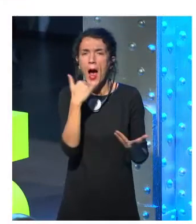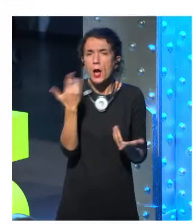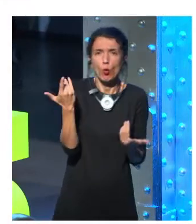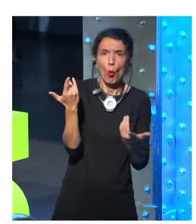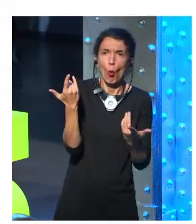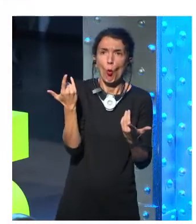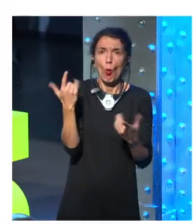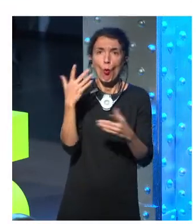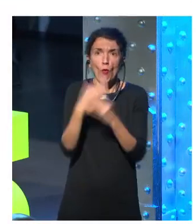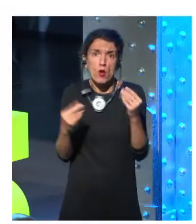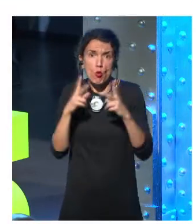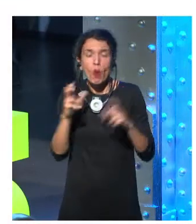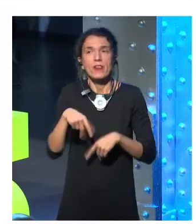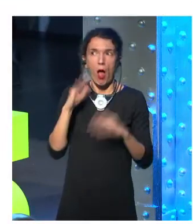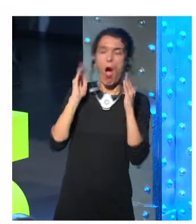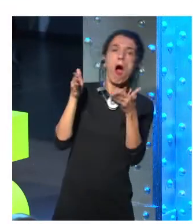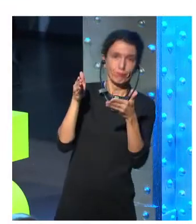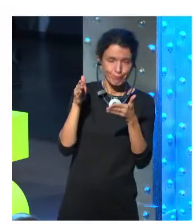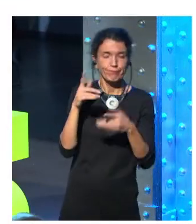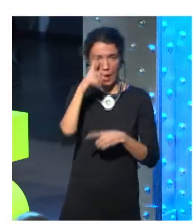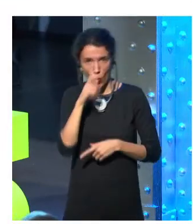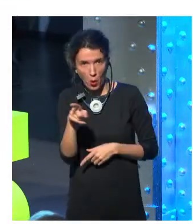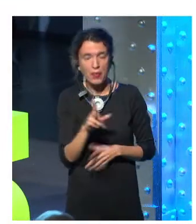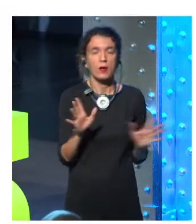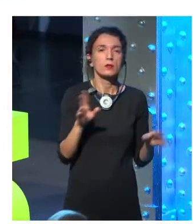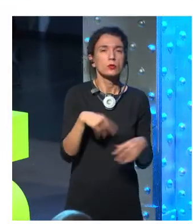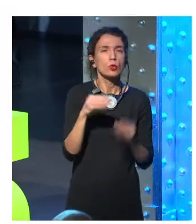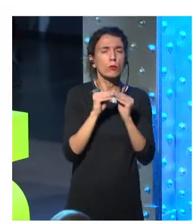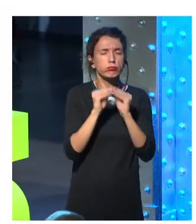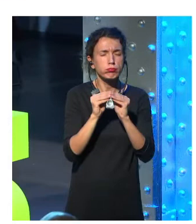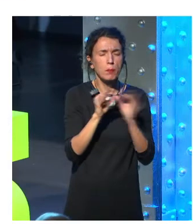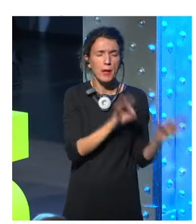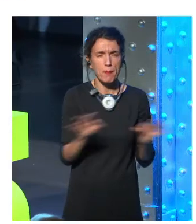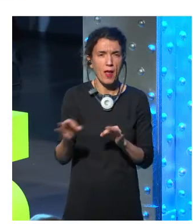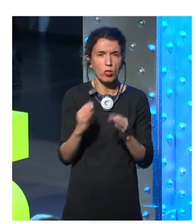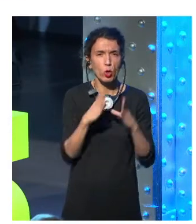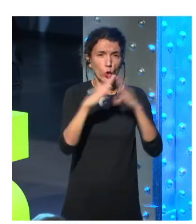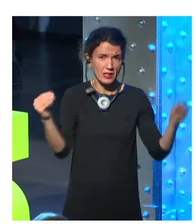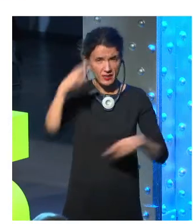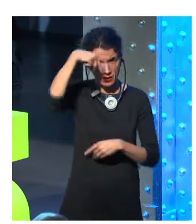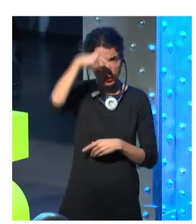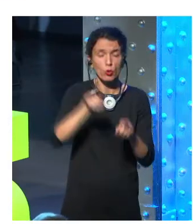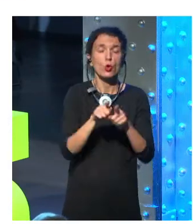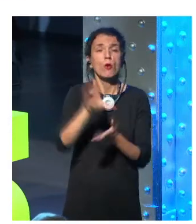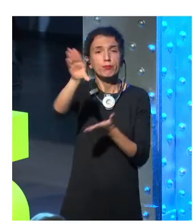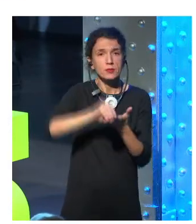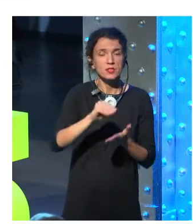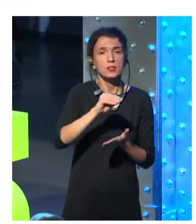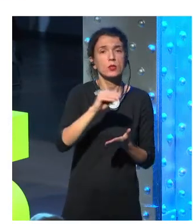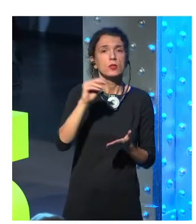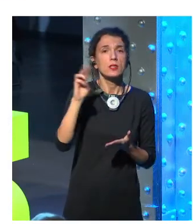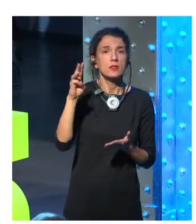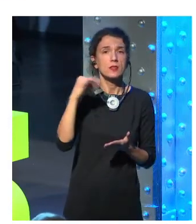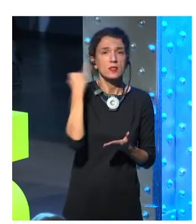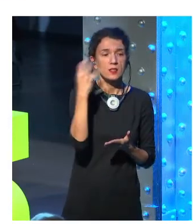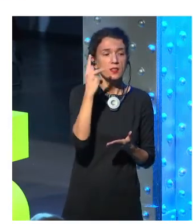Xerox PARC, Mark Weiser and John Seeley Brown. Mark Weiser died and wasn't around to see the era that he predicted. And I feel like